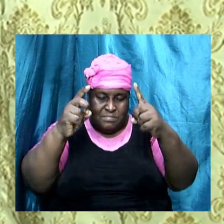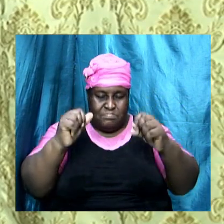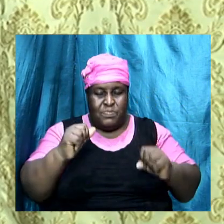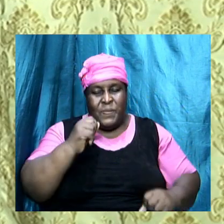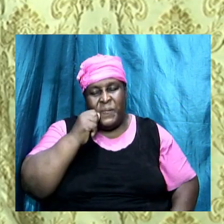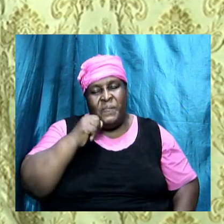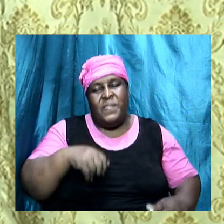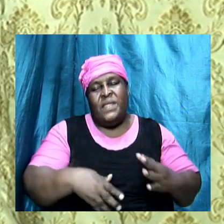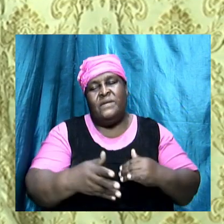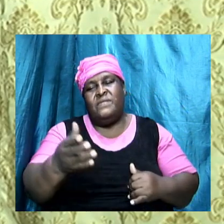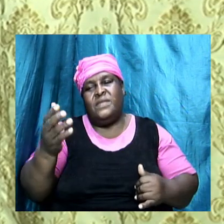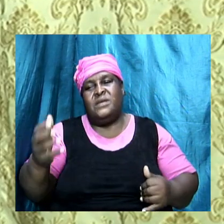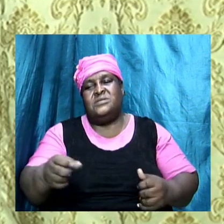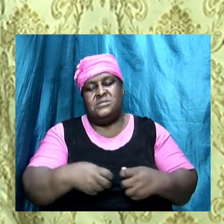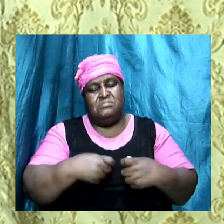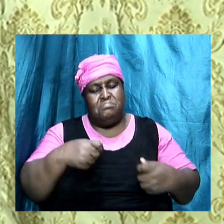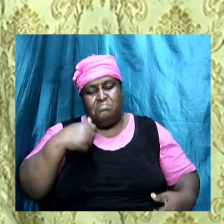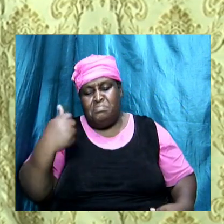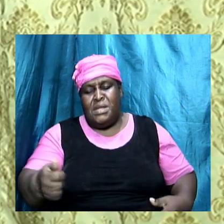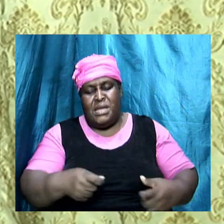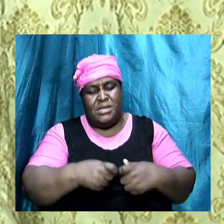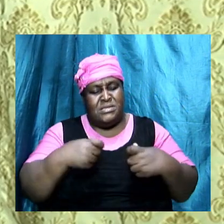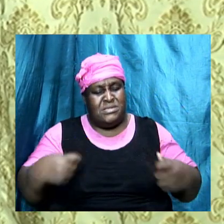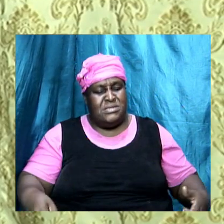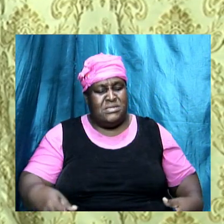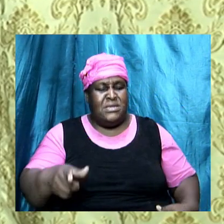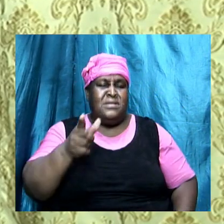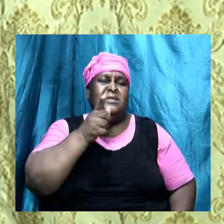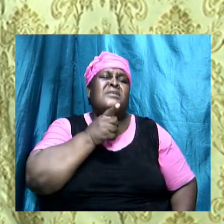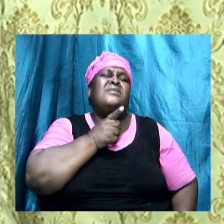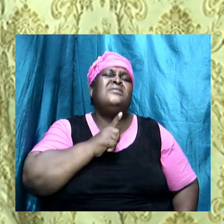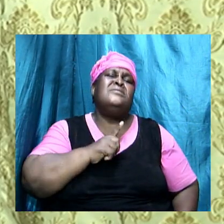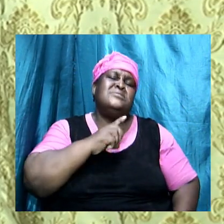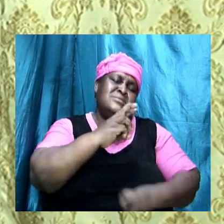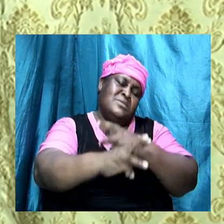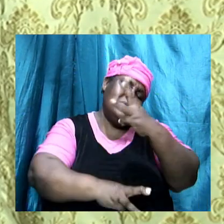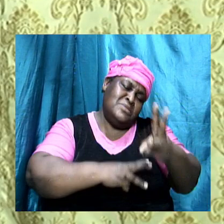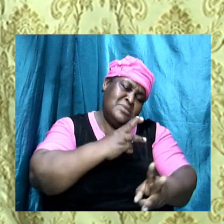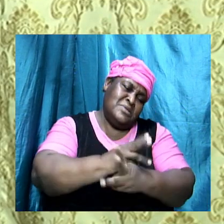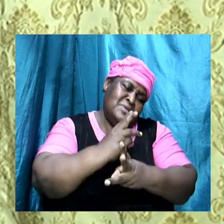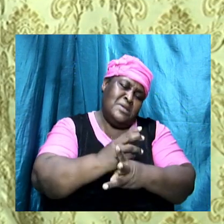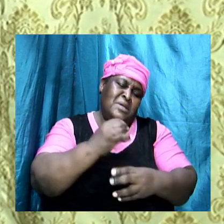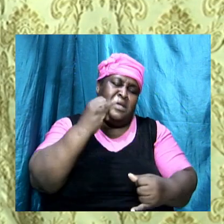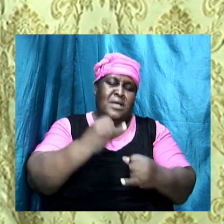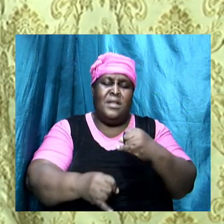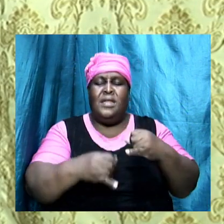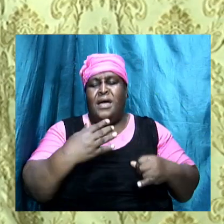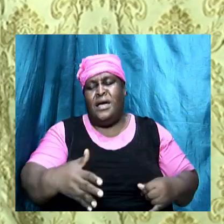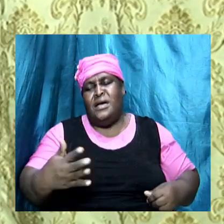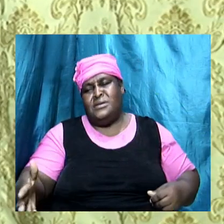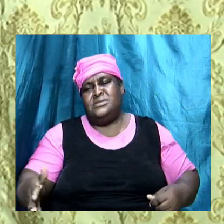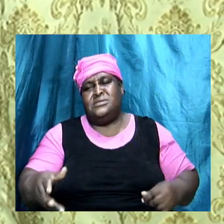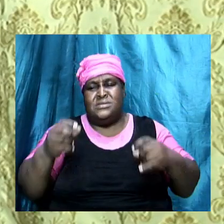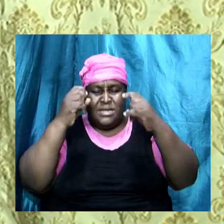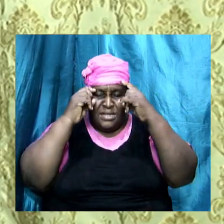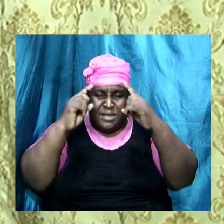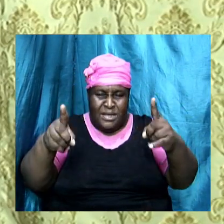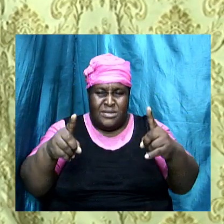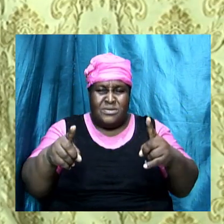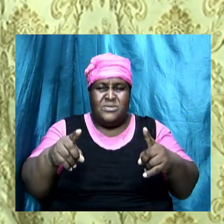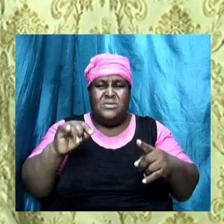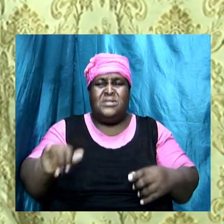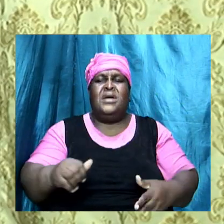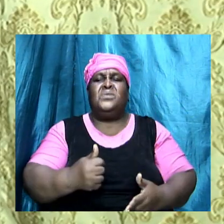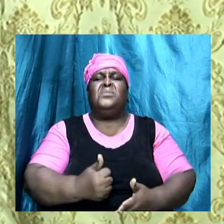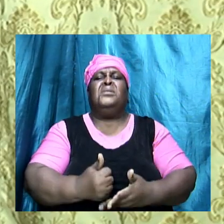if there is any sin lost our worldliness in us the last thing we need is a doctrine that will bring